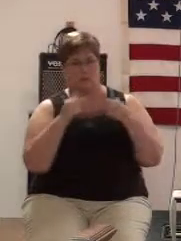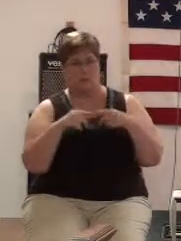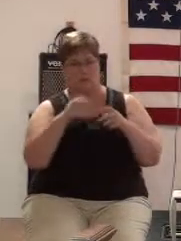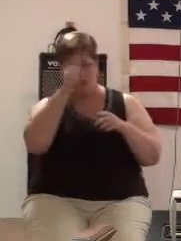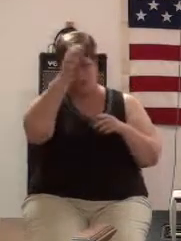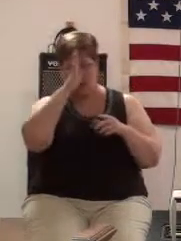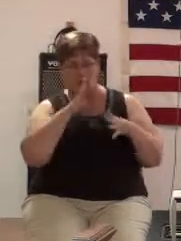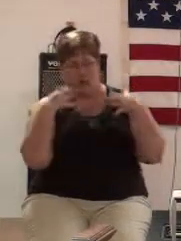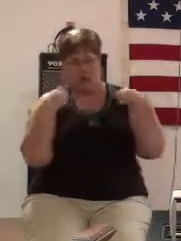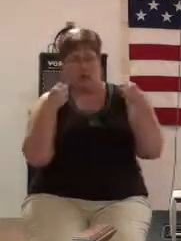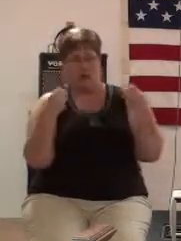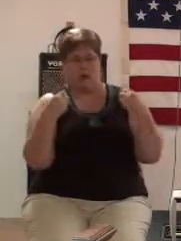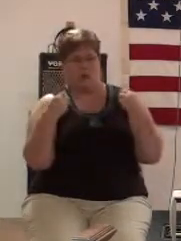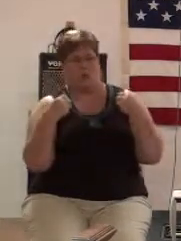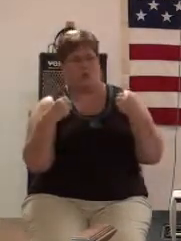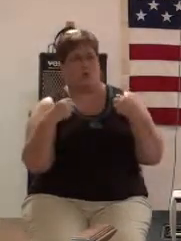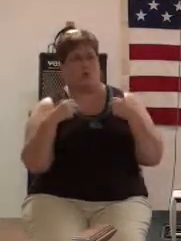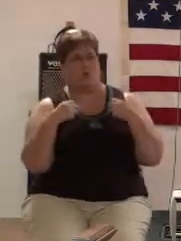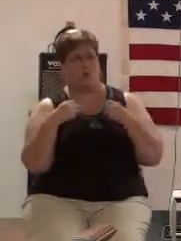God heal